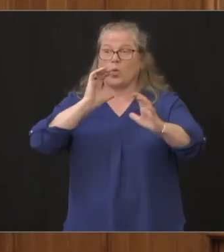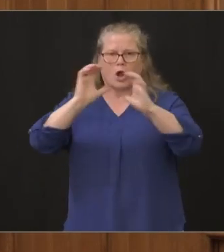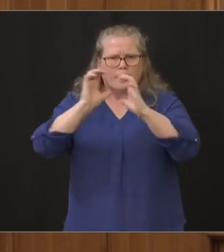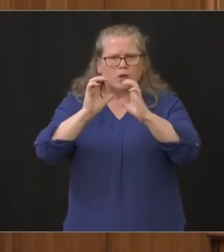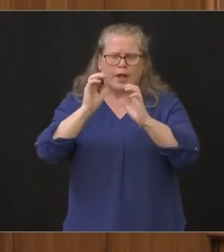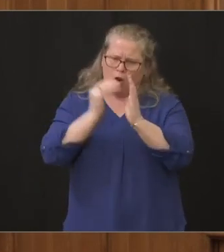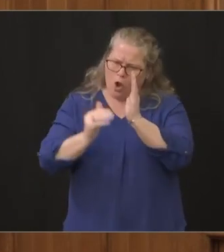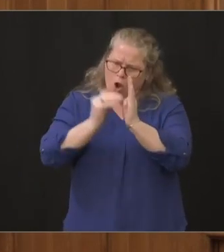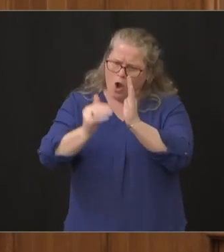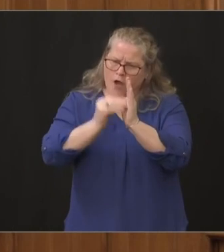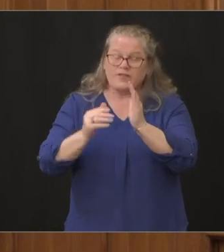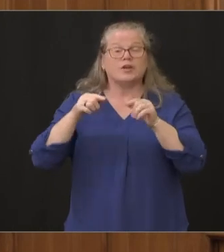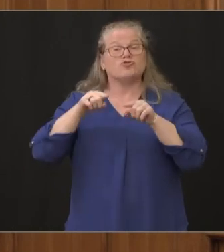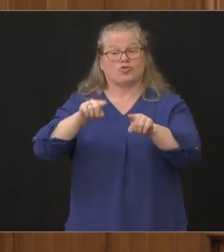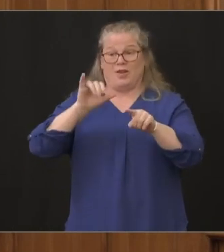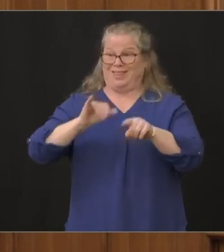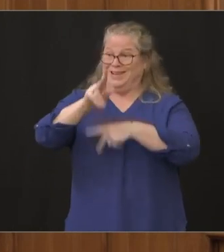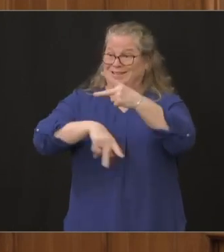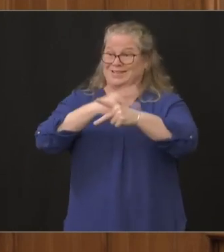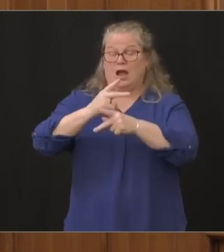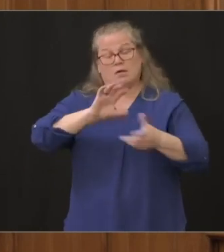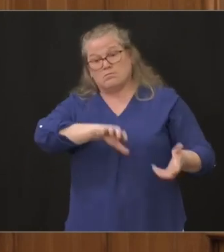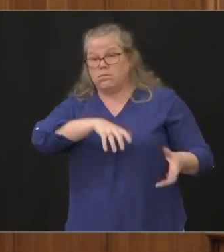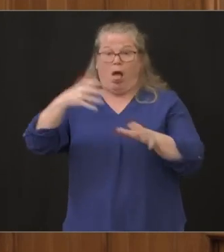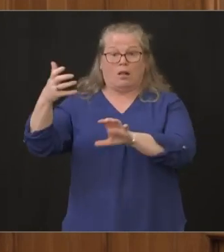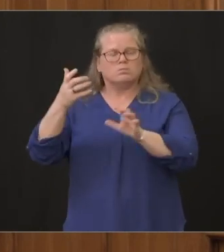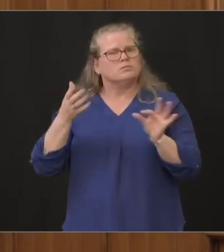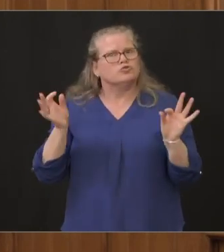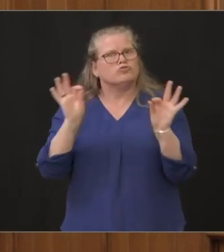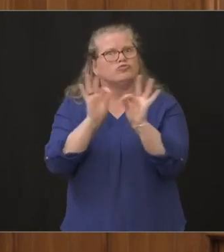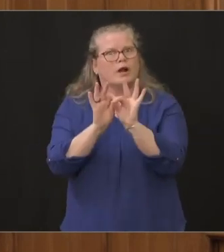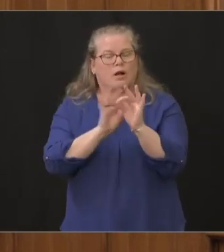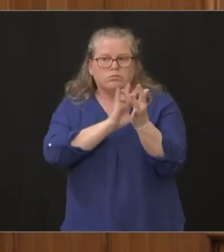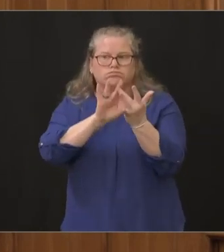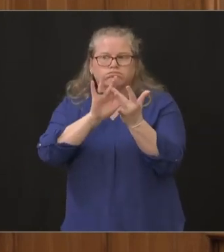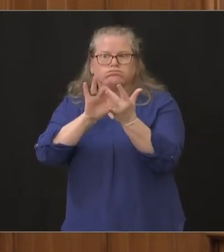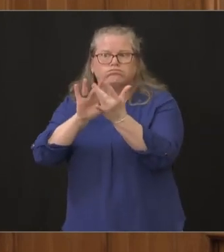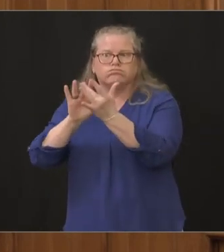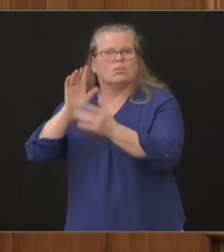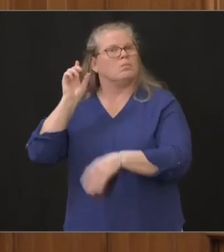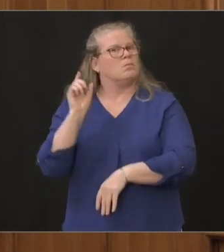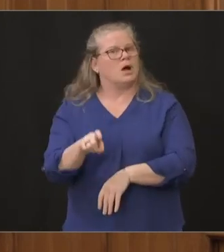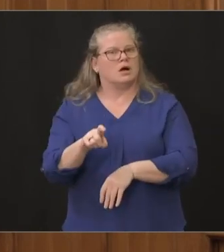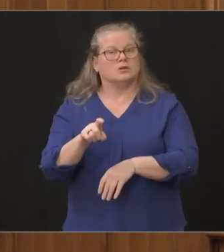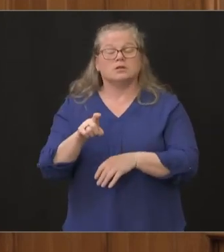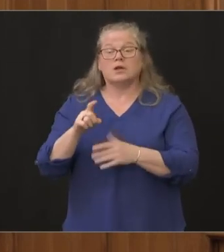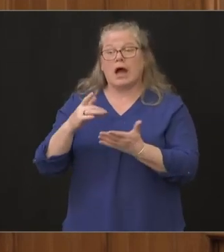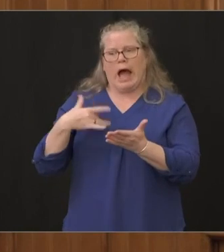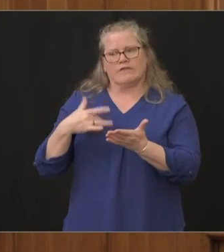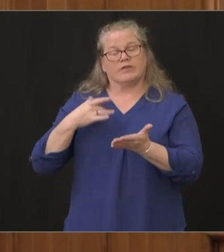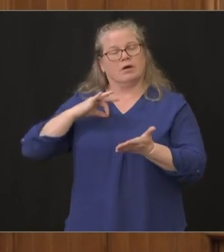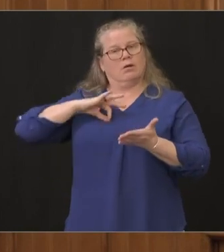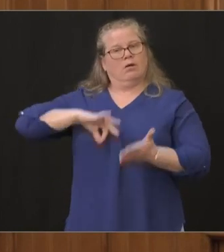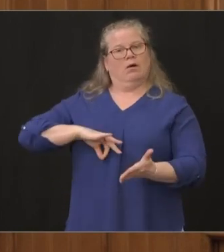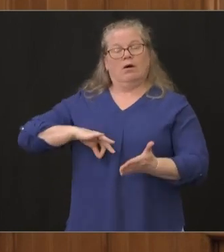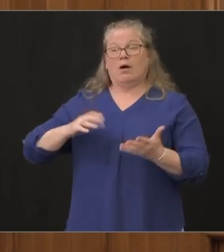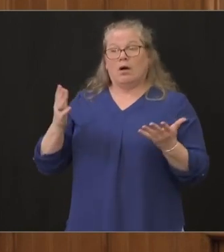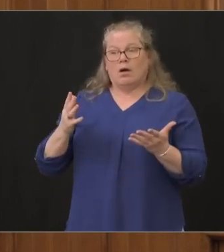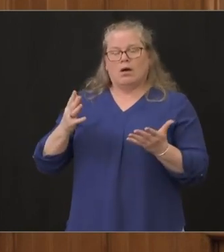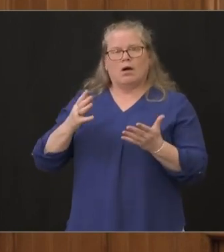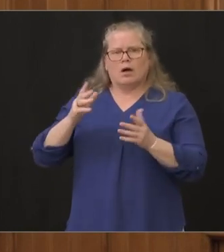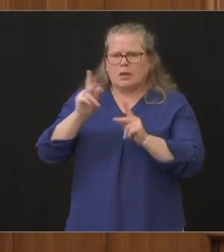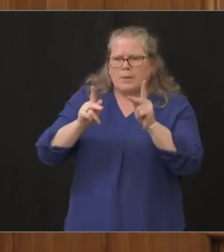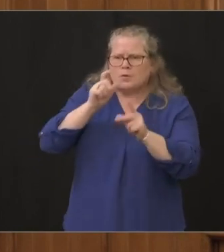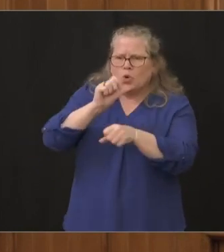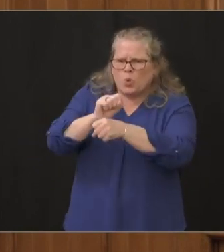this what I see that's most inspiring incredibly rewarding is to look at the people who are working on the front lines of health care